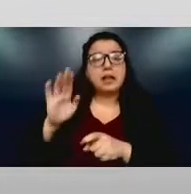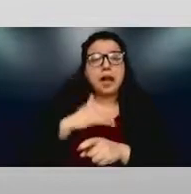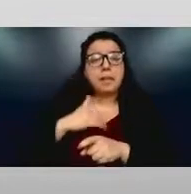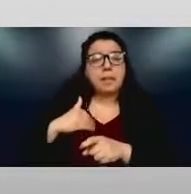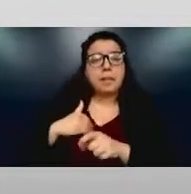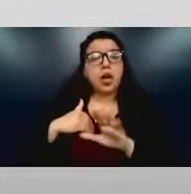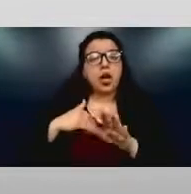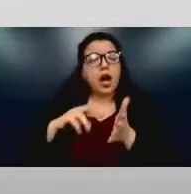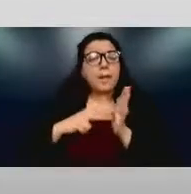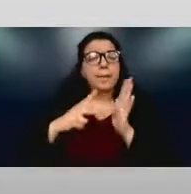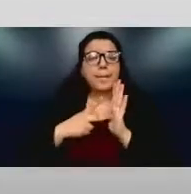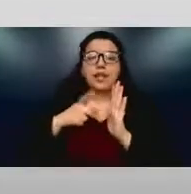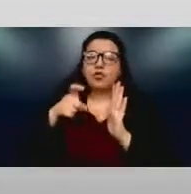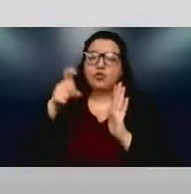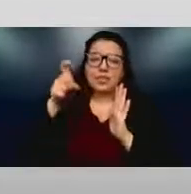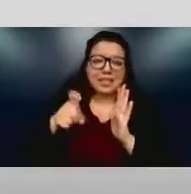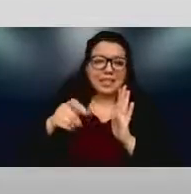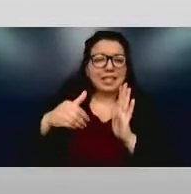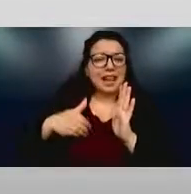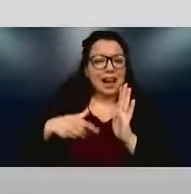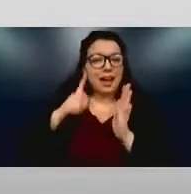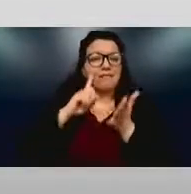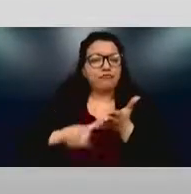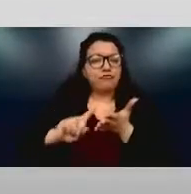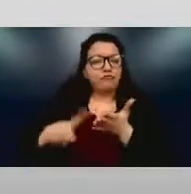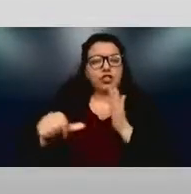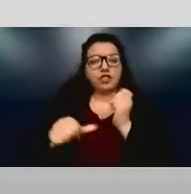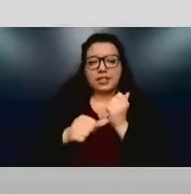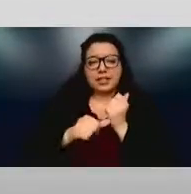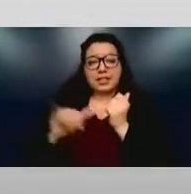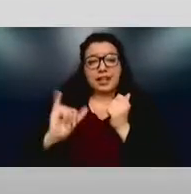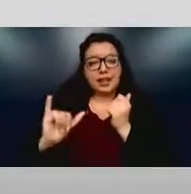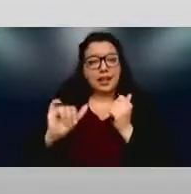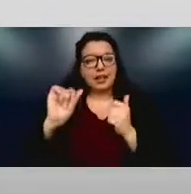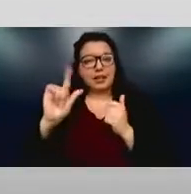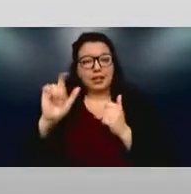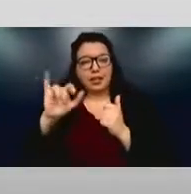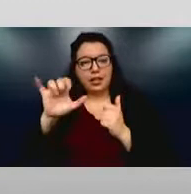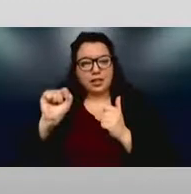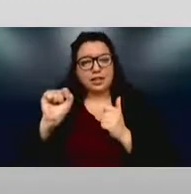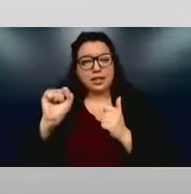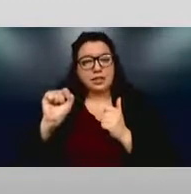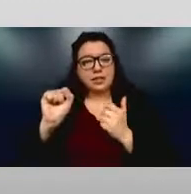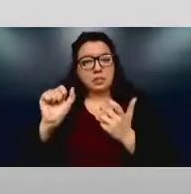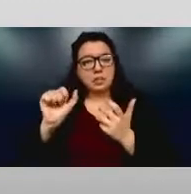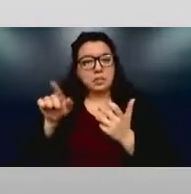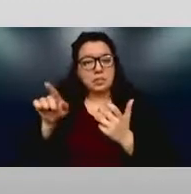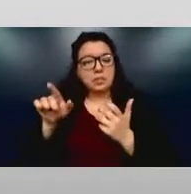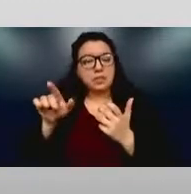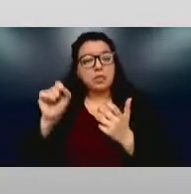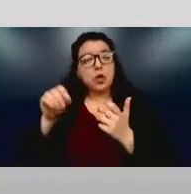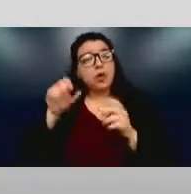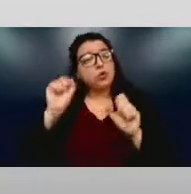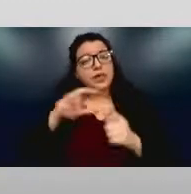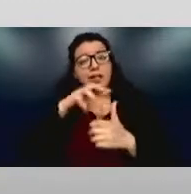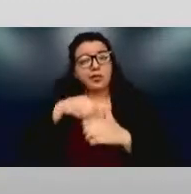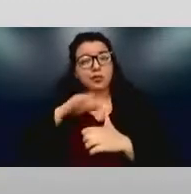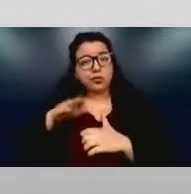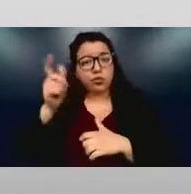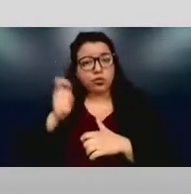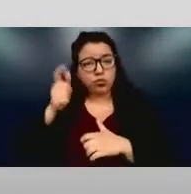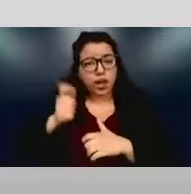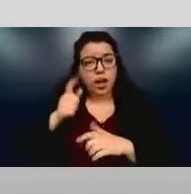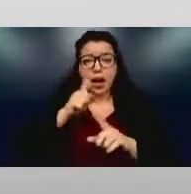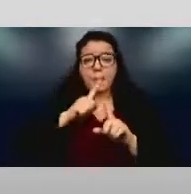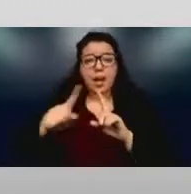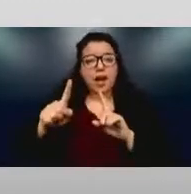have a research assistant like Alexis has. Like, you better have whatever they need. You can write it in your grant, that's fine, but you better have